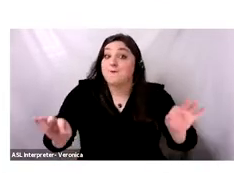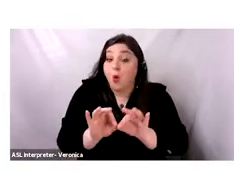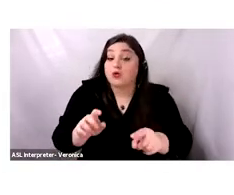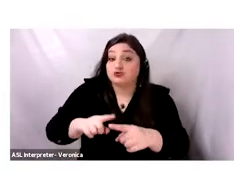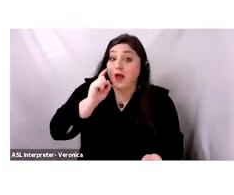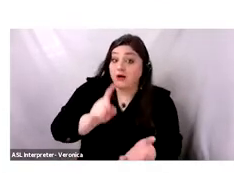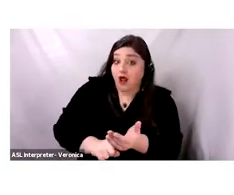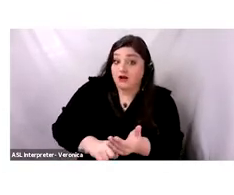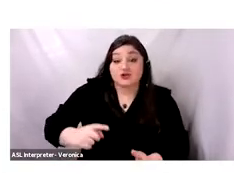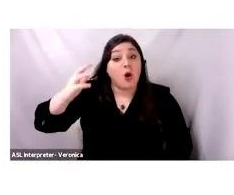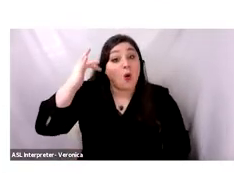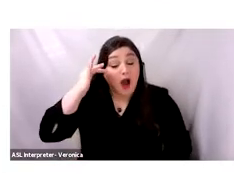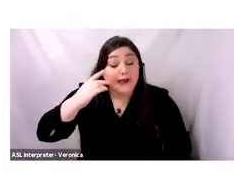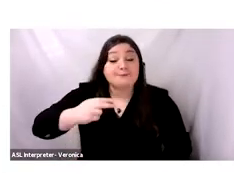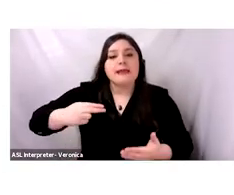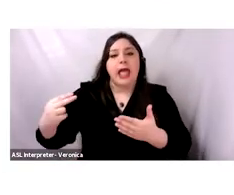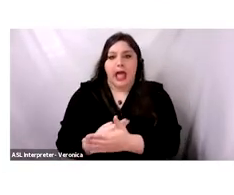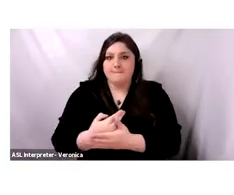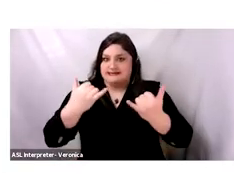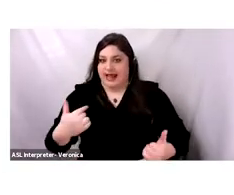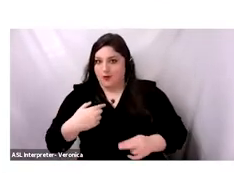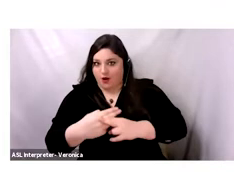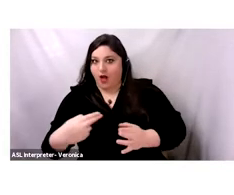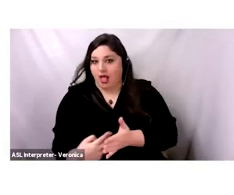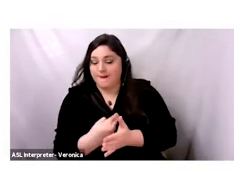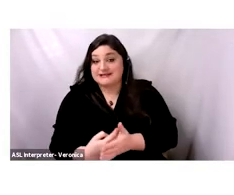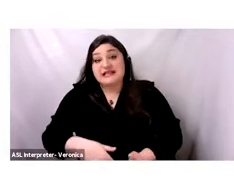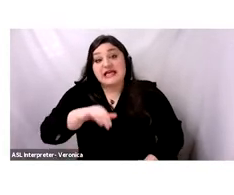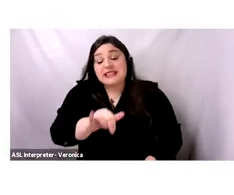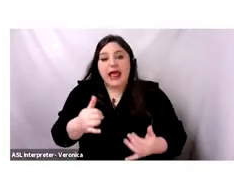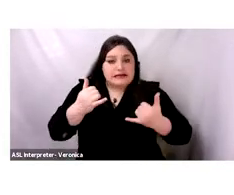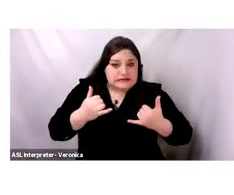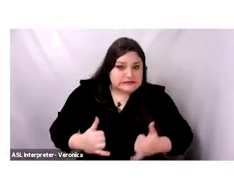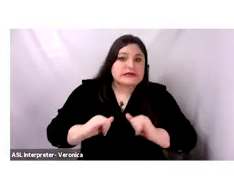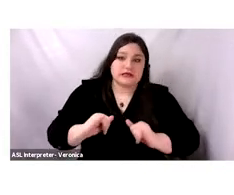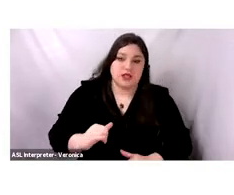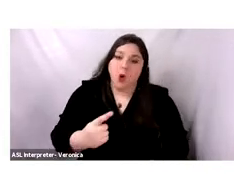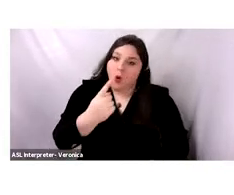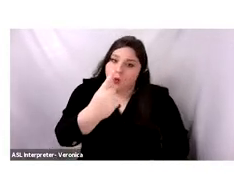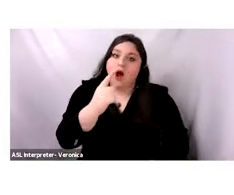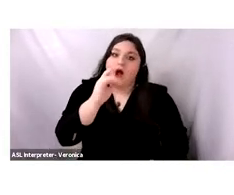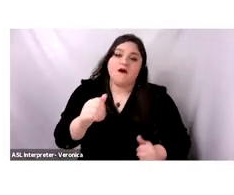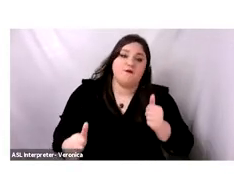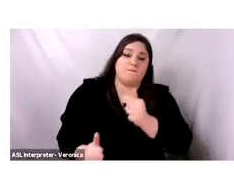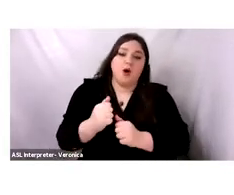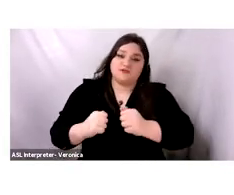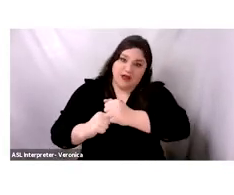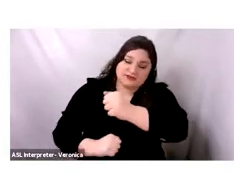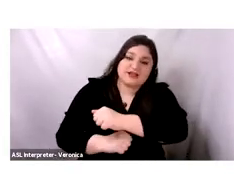is still one of the basic ingredients of Middle Eastern